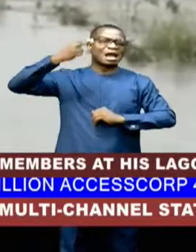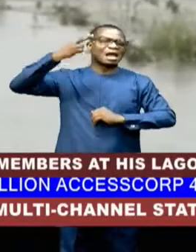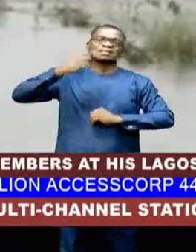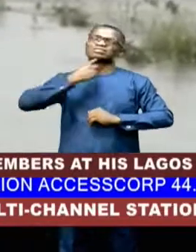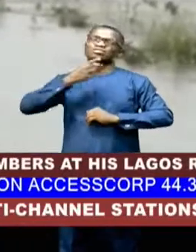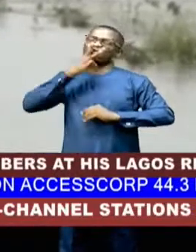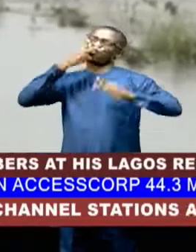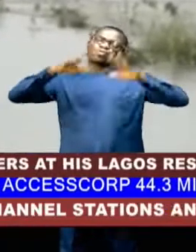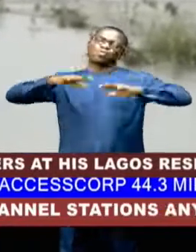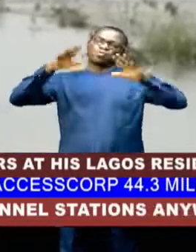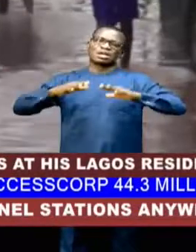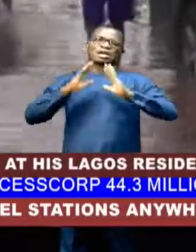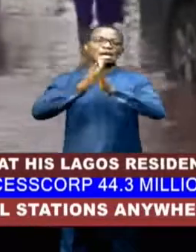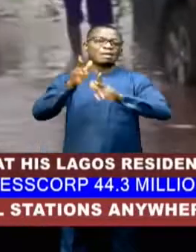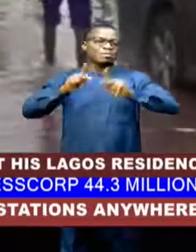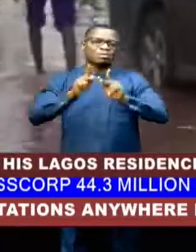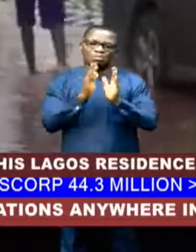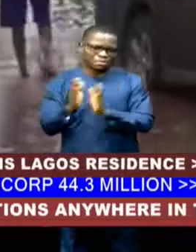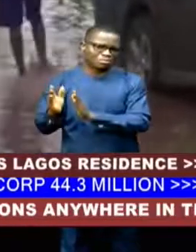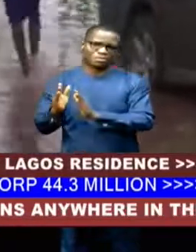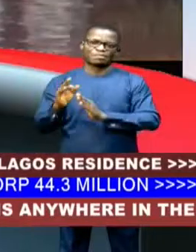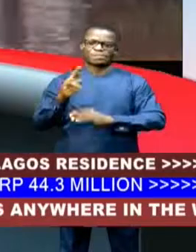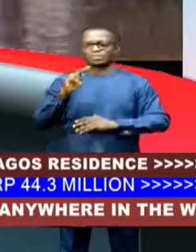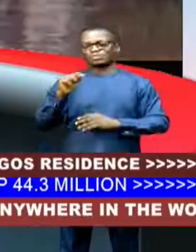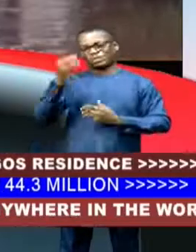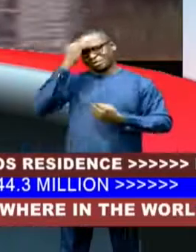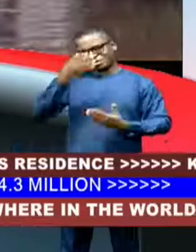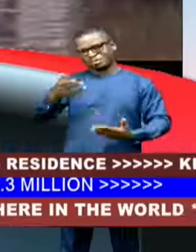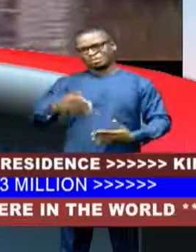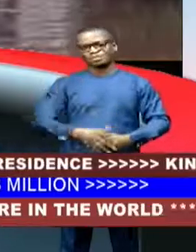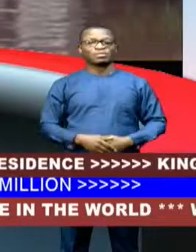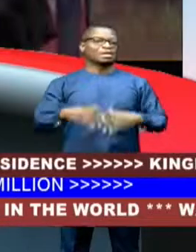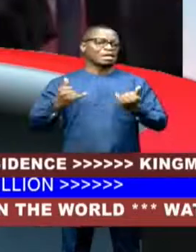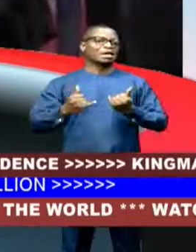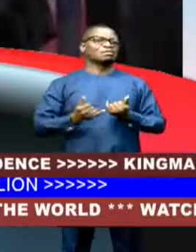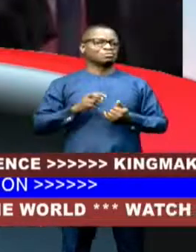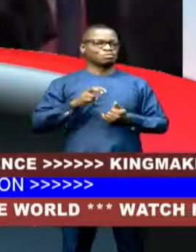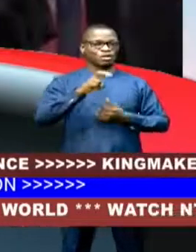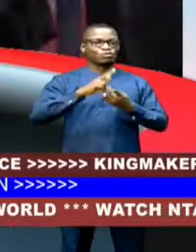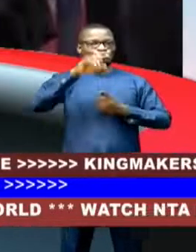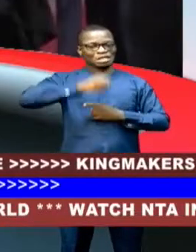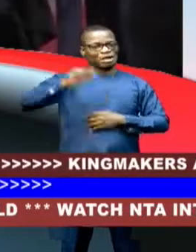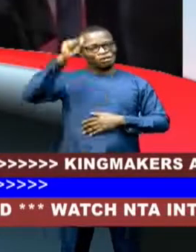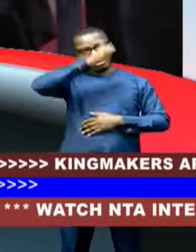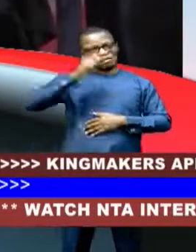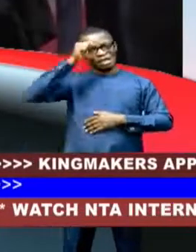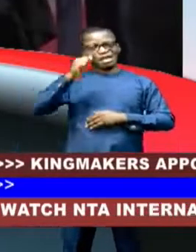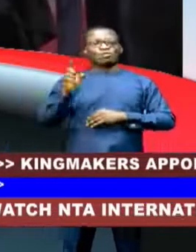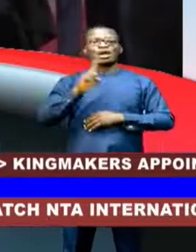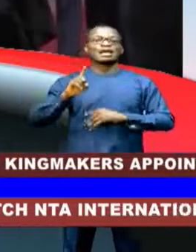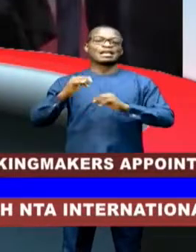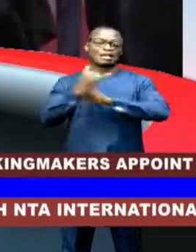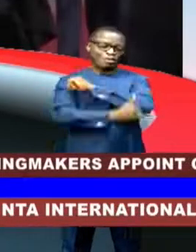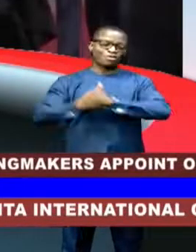for the floods. Jumai Steven, NTA News. When I moved to South Africa, where the country's Electoral Commission